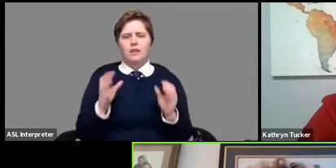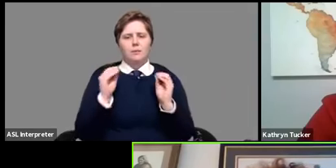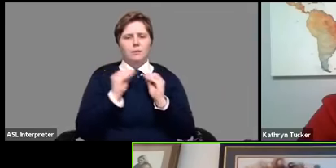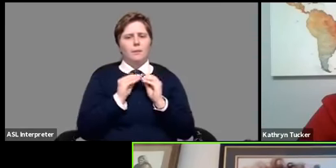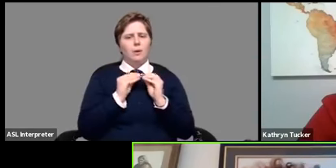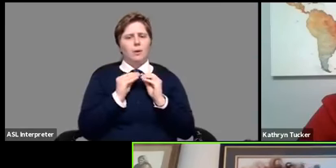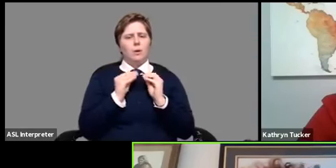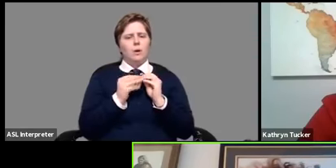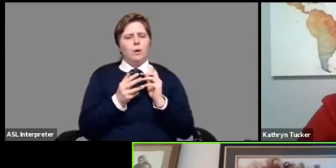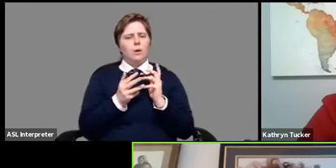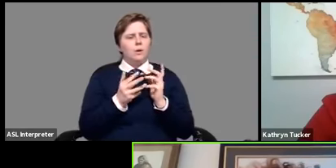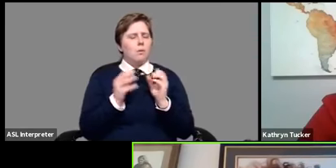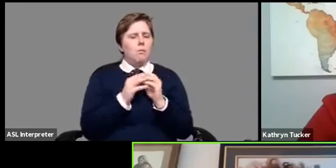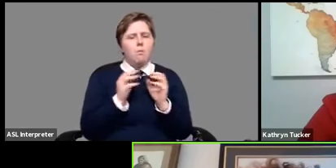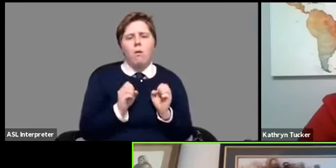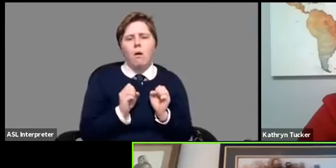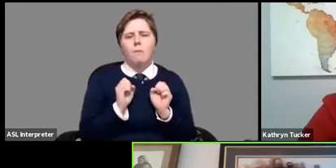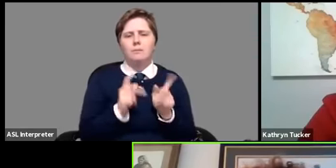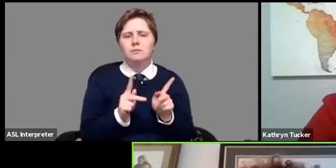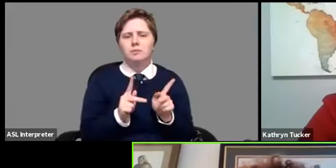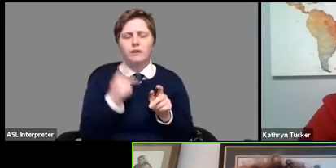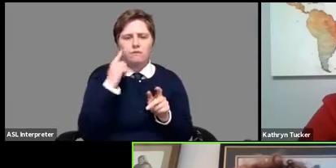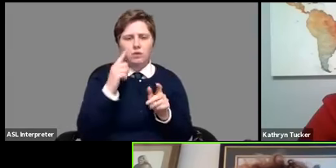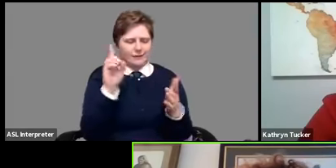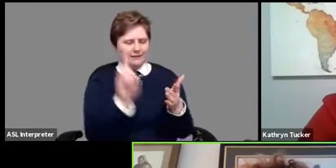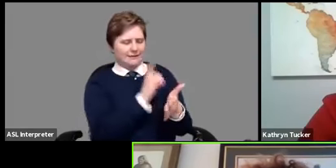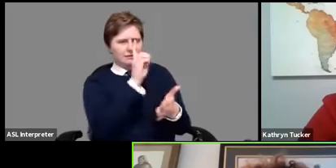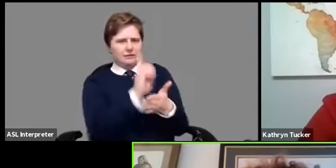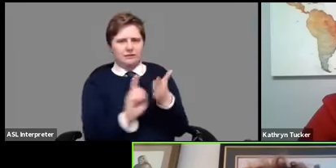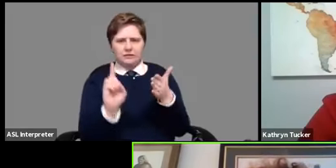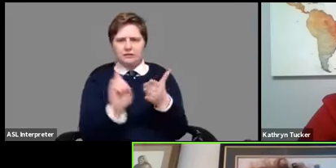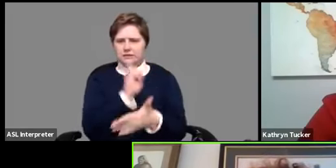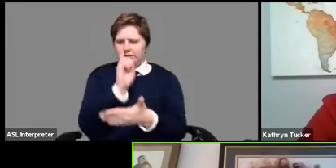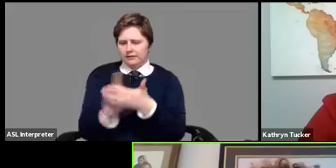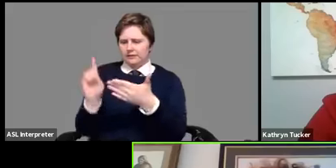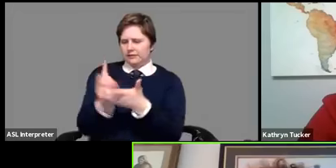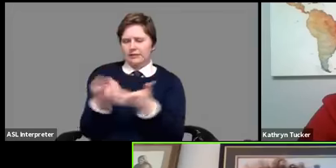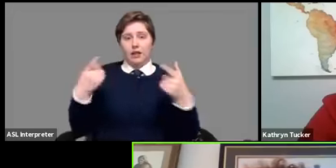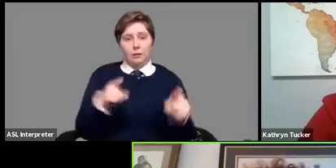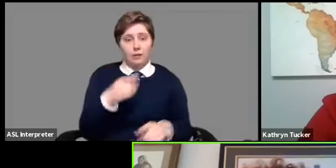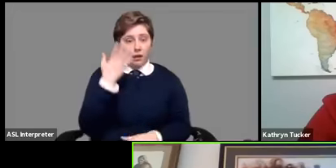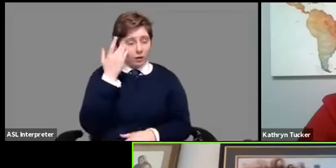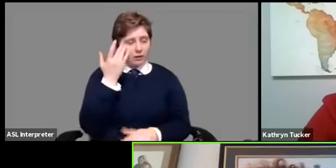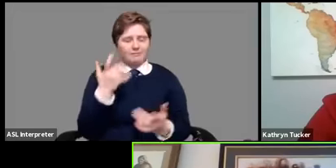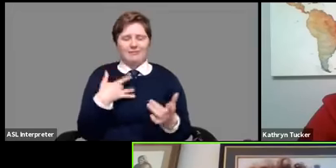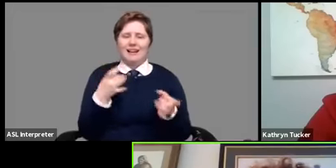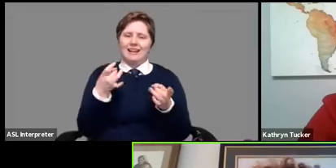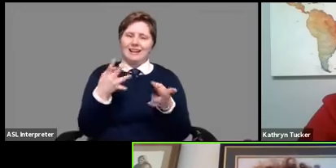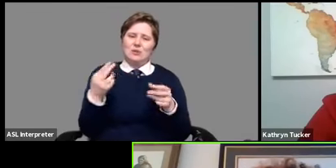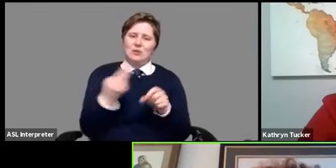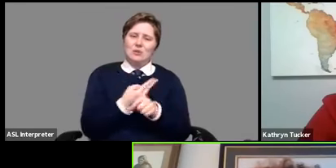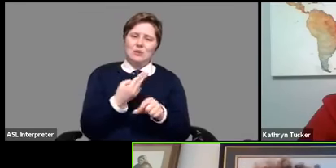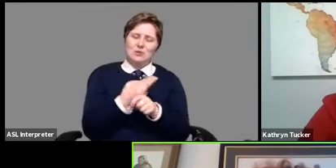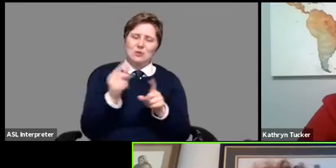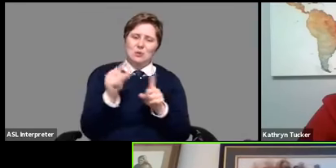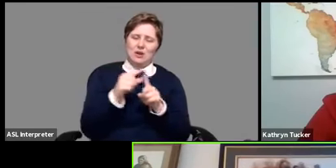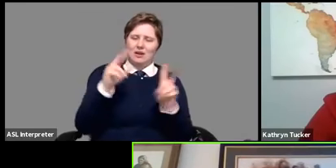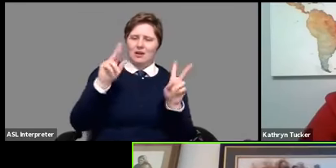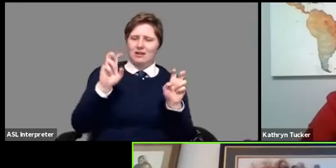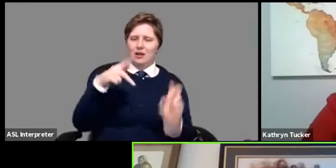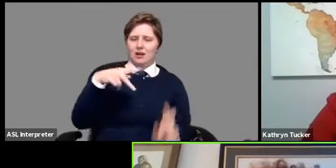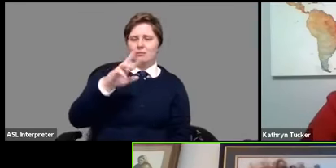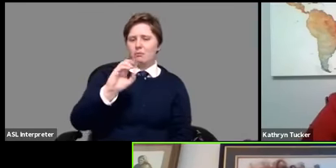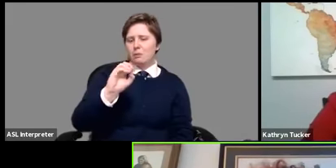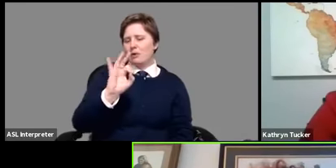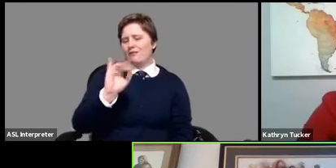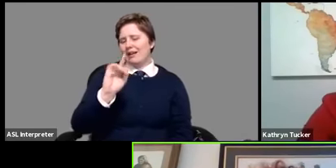um the more opportunity for discrimination to occur simply because and i hate to use the word profiling but you know exactly